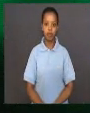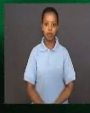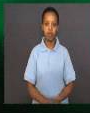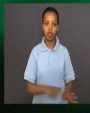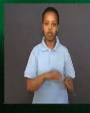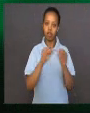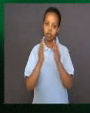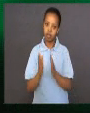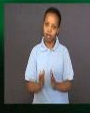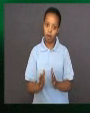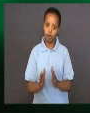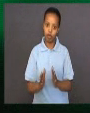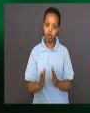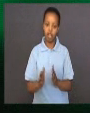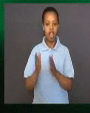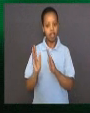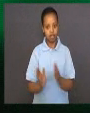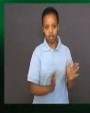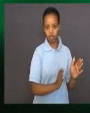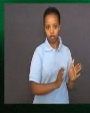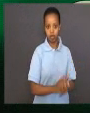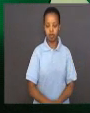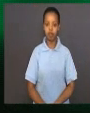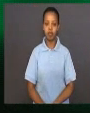Students, let's get ready.